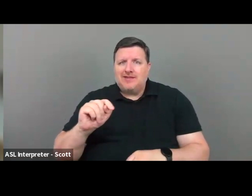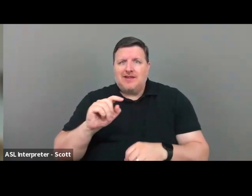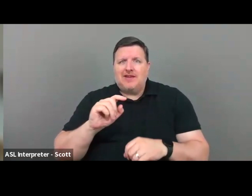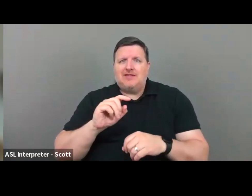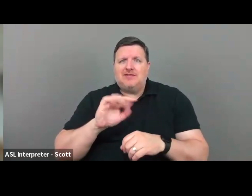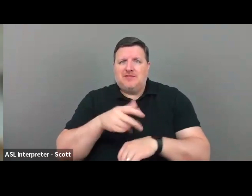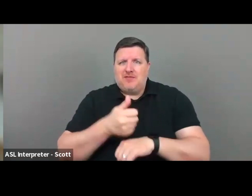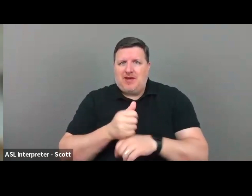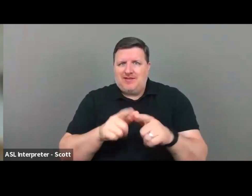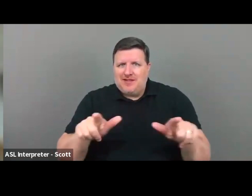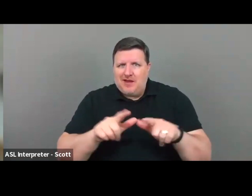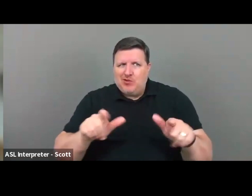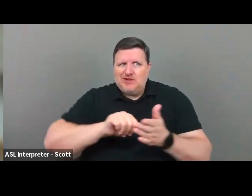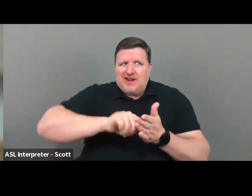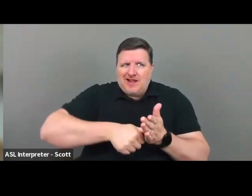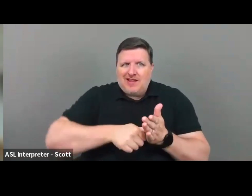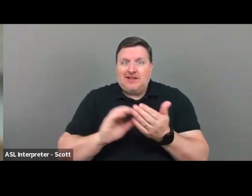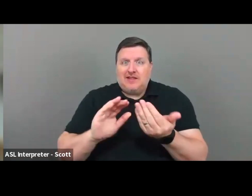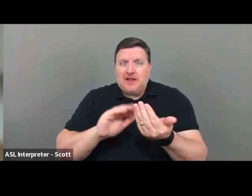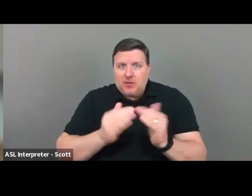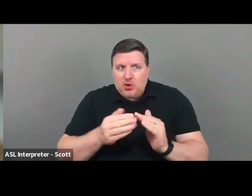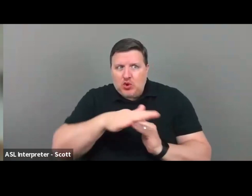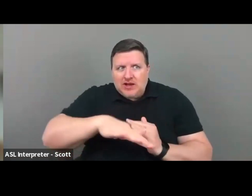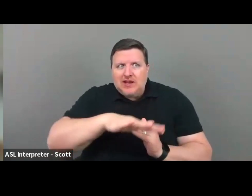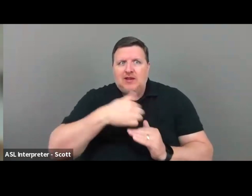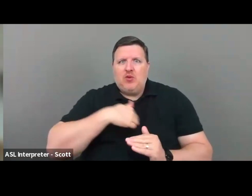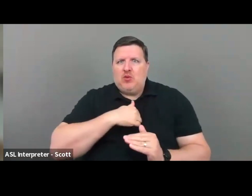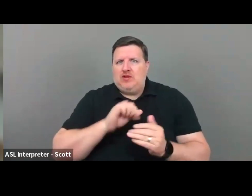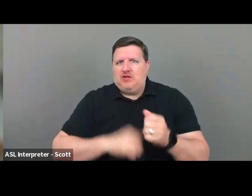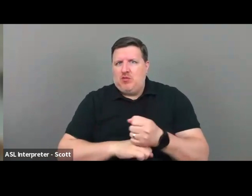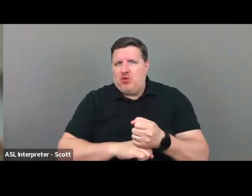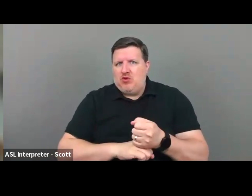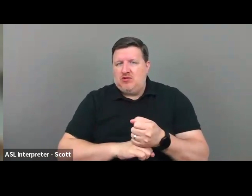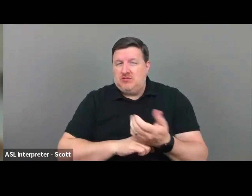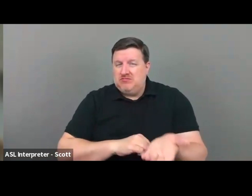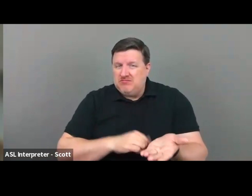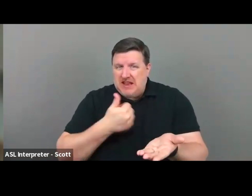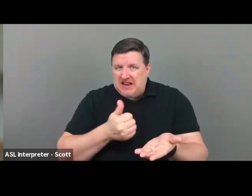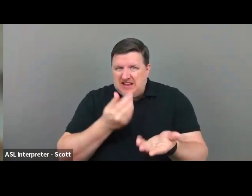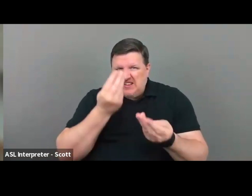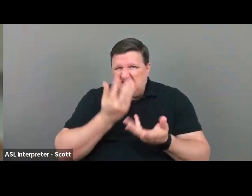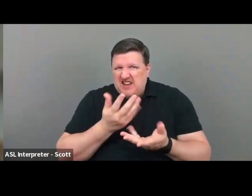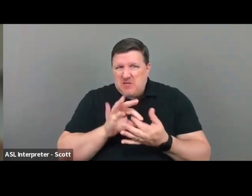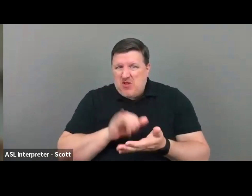of the community that we are supporting. Do you have any insight on that? Gosh, um,